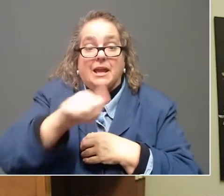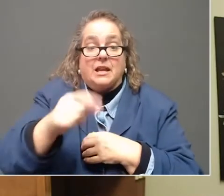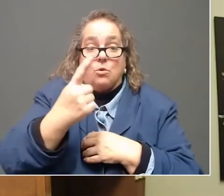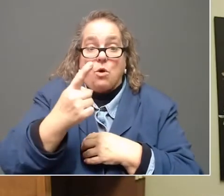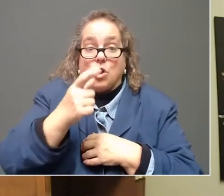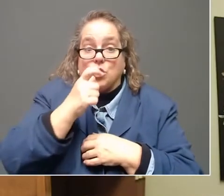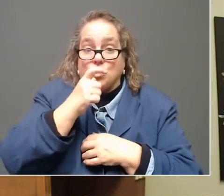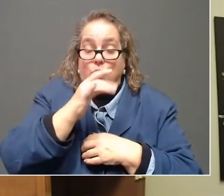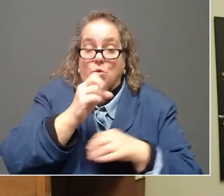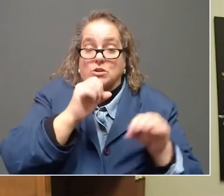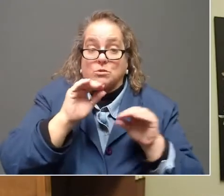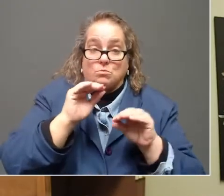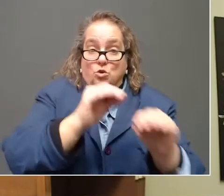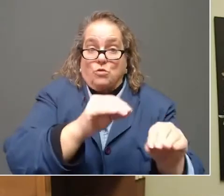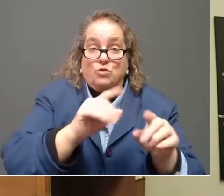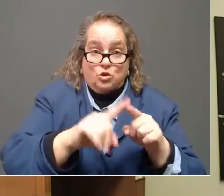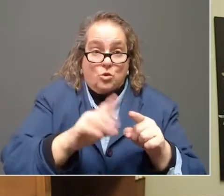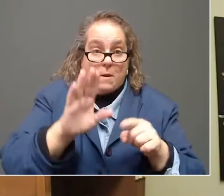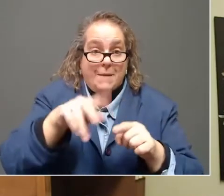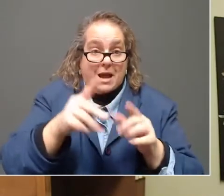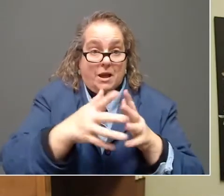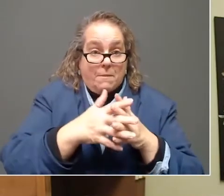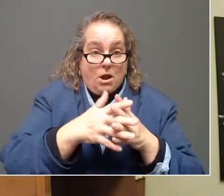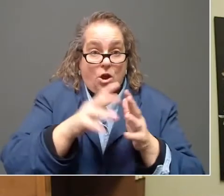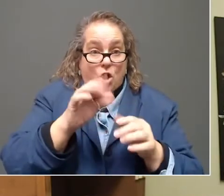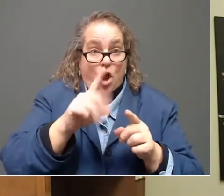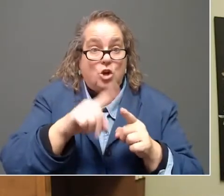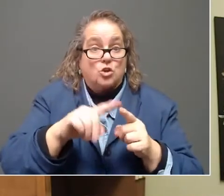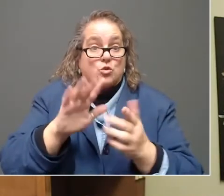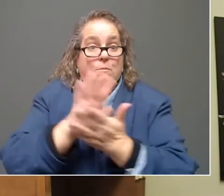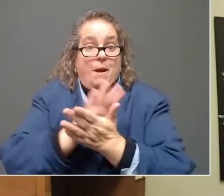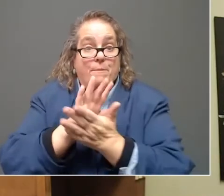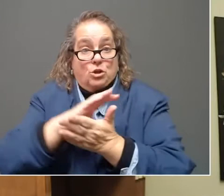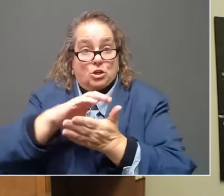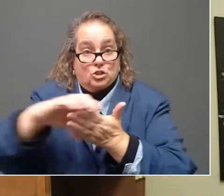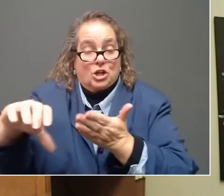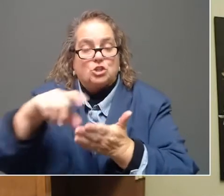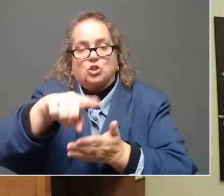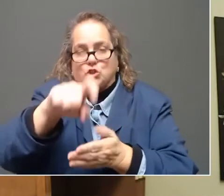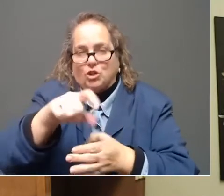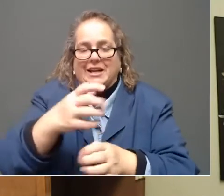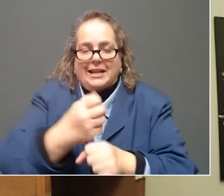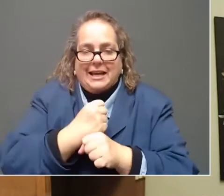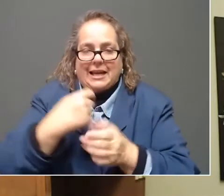America card to paper checks should be getting an email this week.